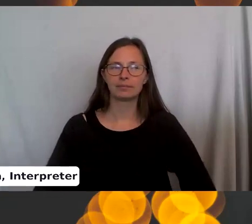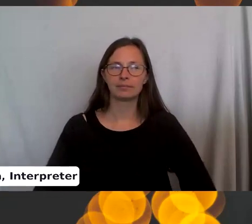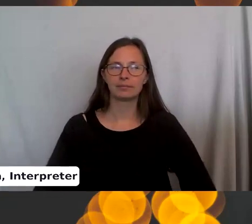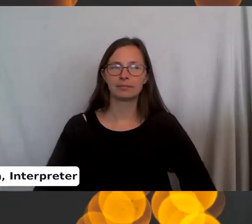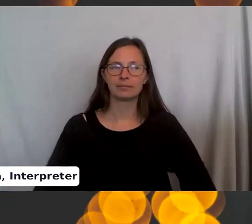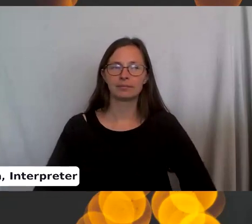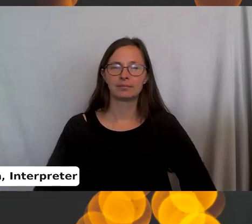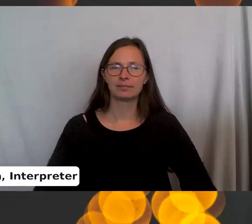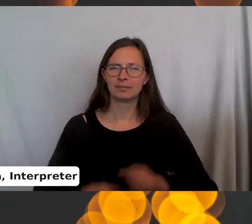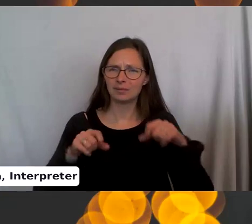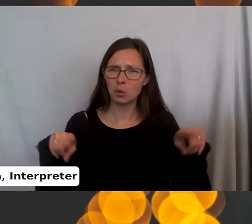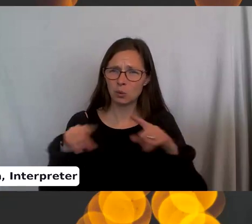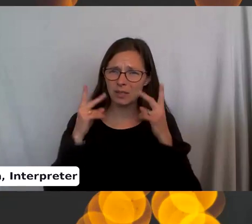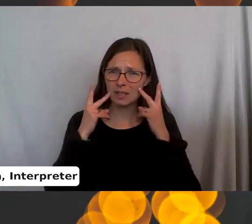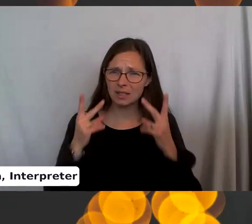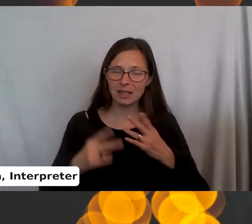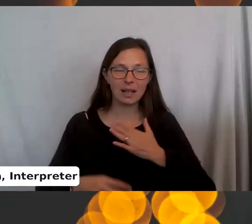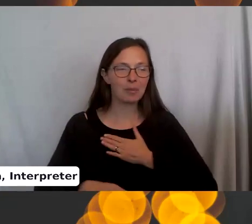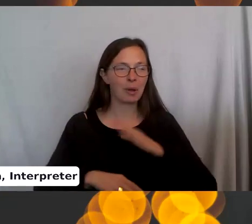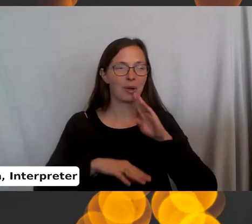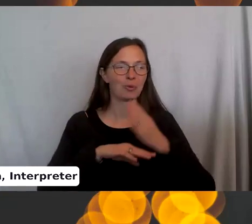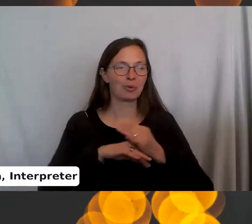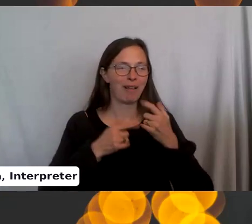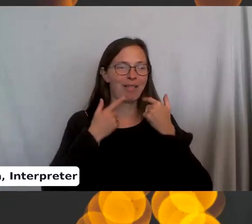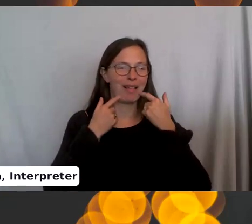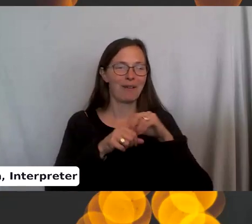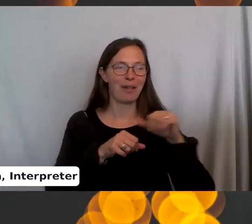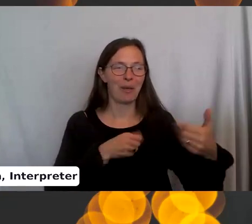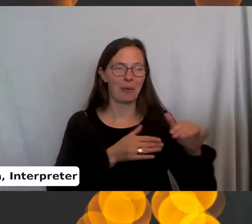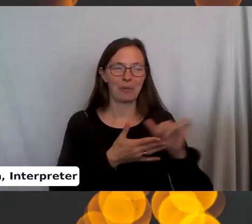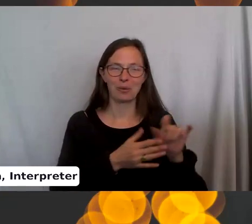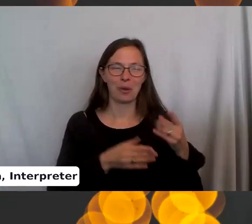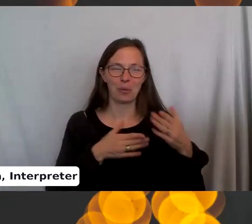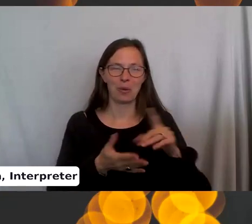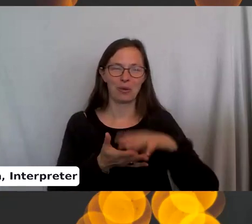Can everyone see? My daughter's laughing in the other room. That's the only way to learn.